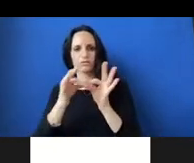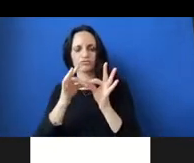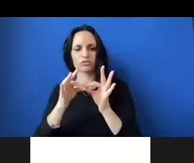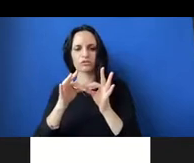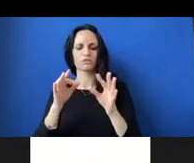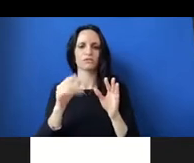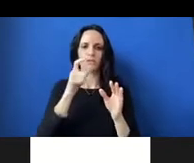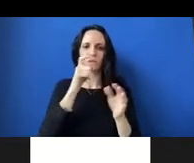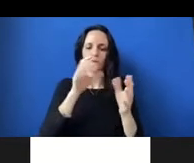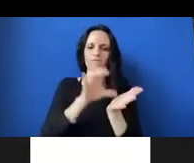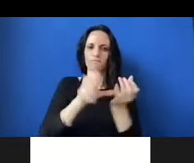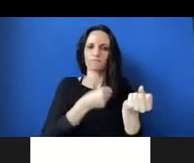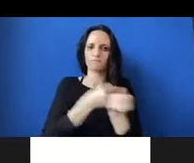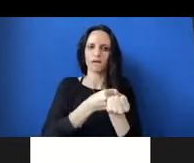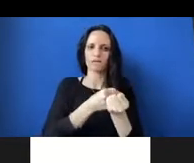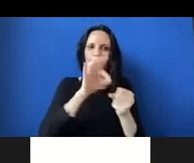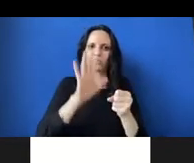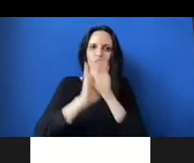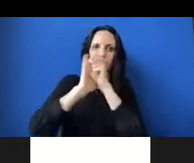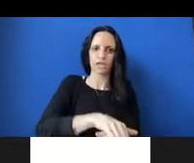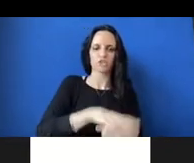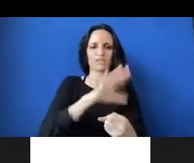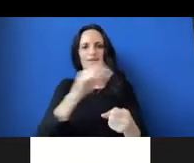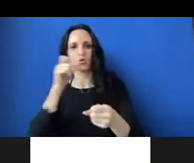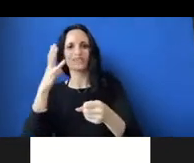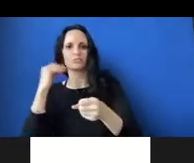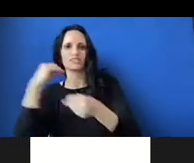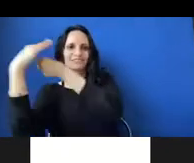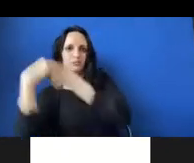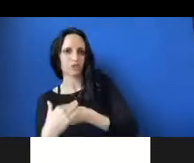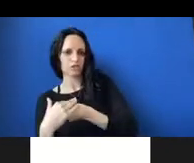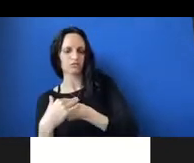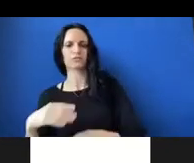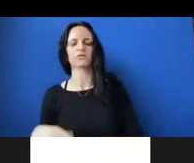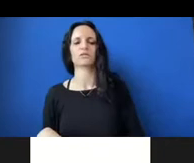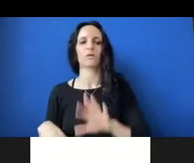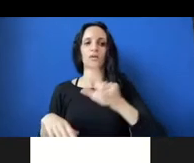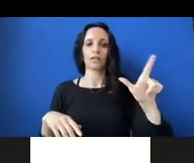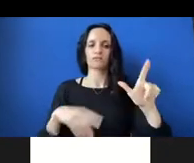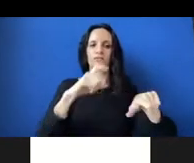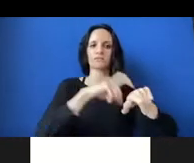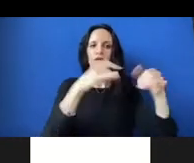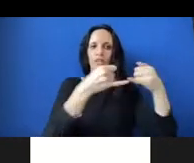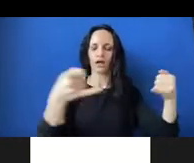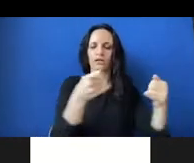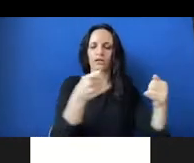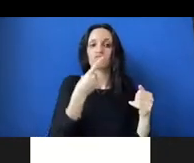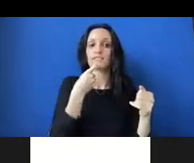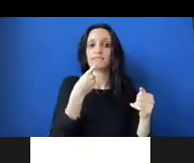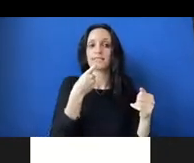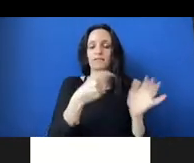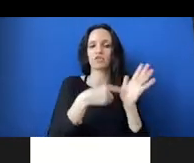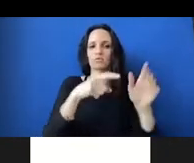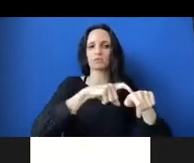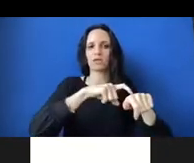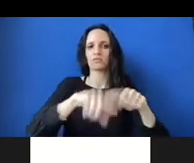funds voter suppression and who is suppressed. So on the left, you'll see a timeline. The red is highlighting times when